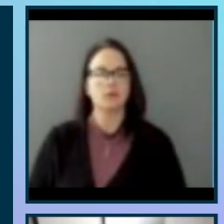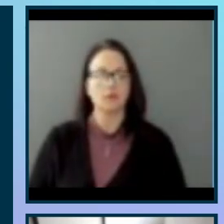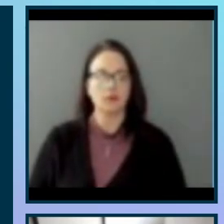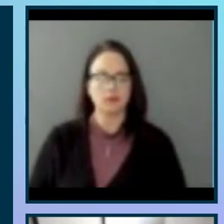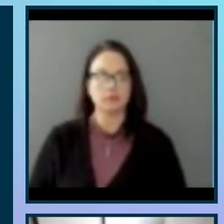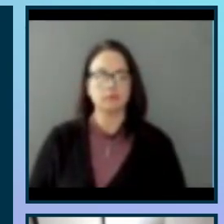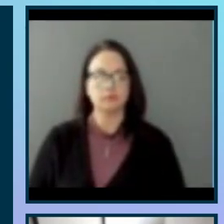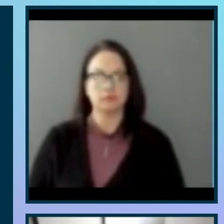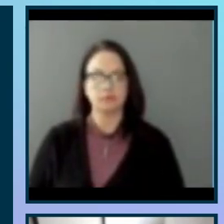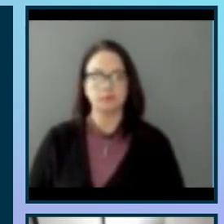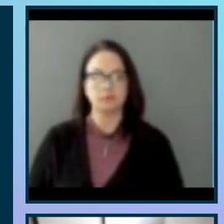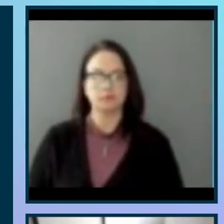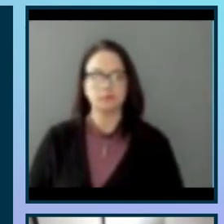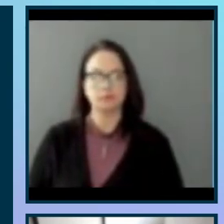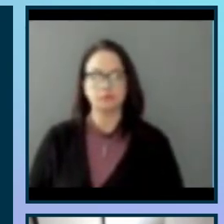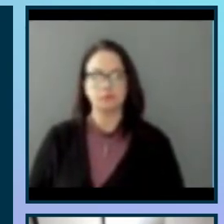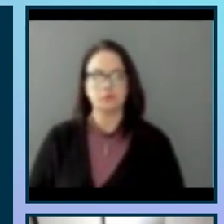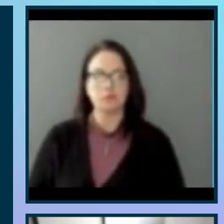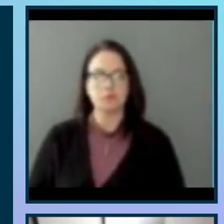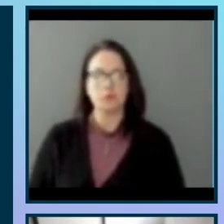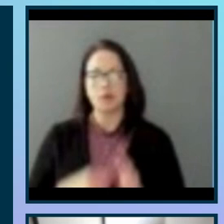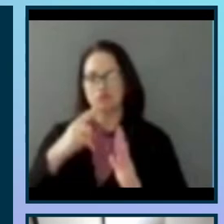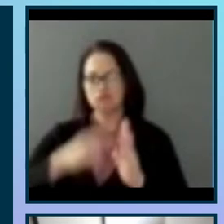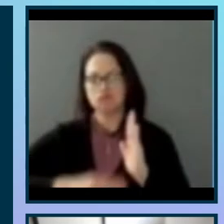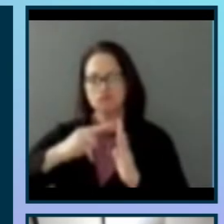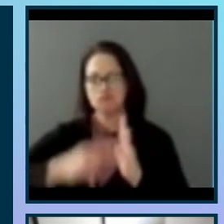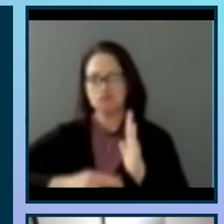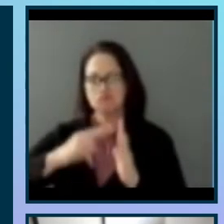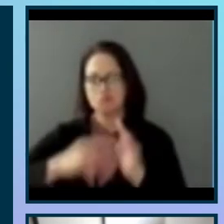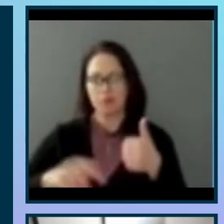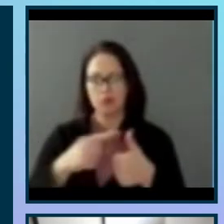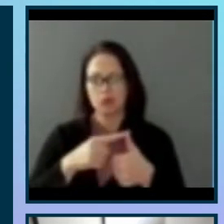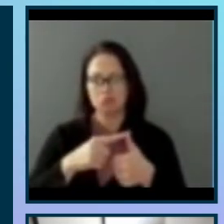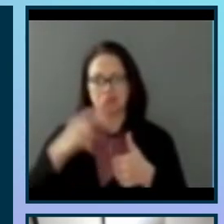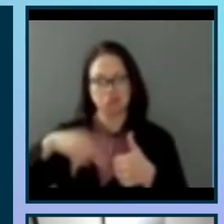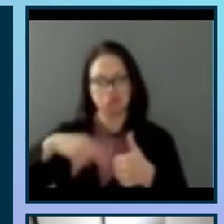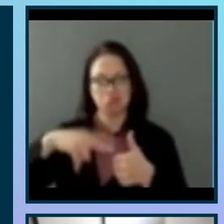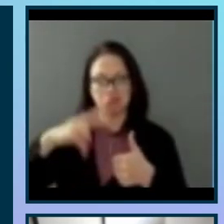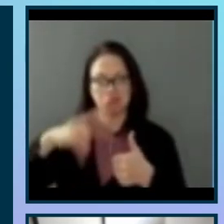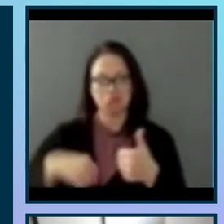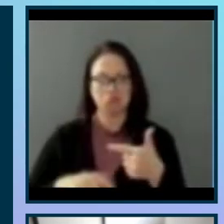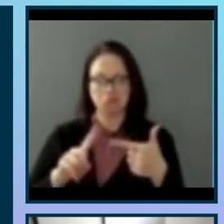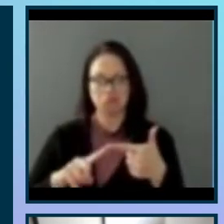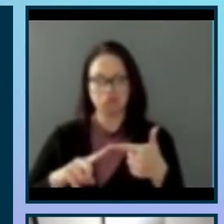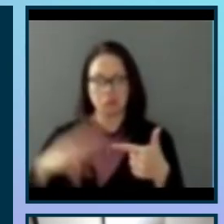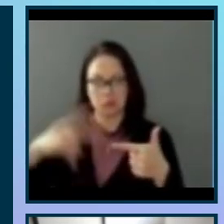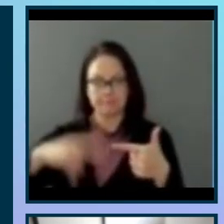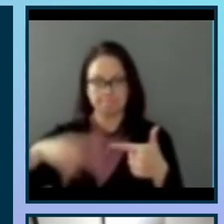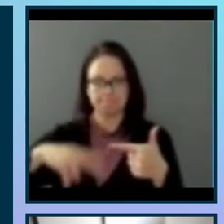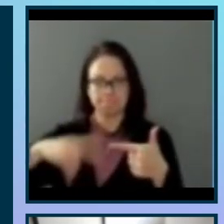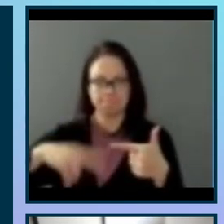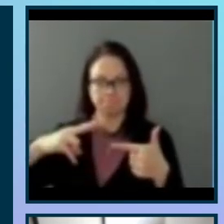So some of the insights from the research were that simple language works best for the site, adaptable user interfaces